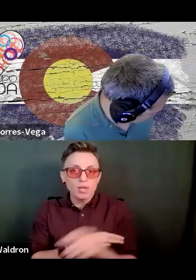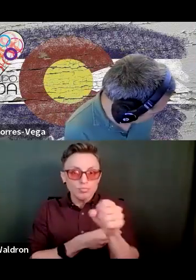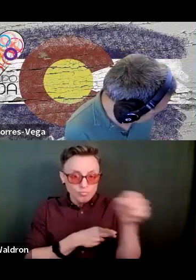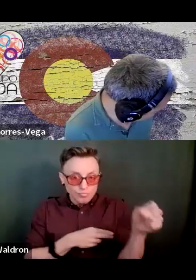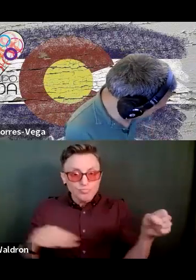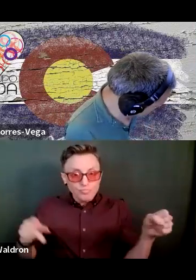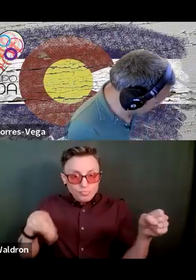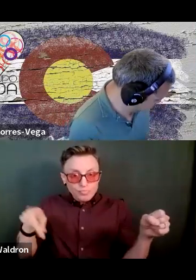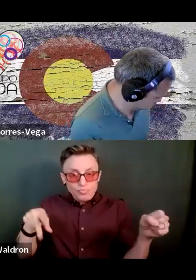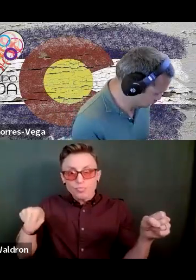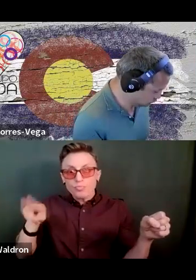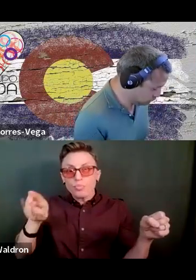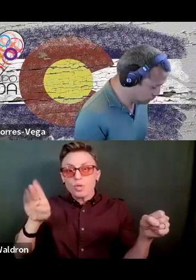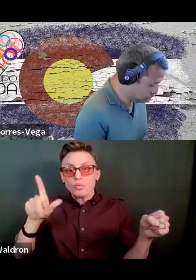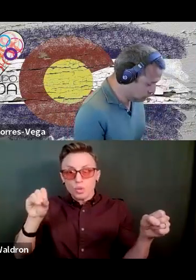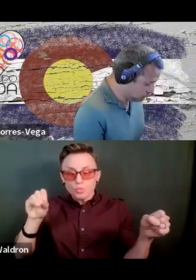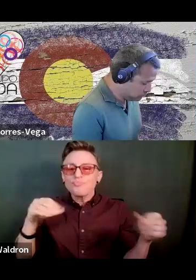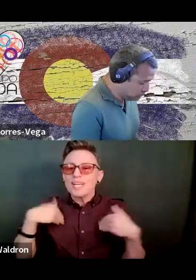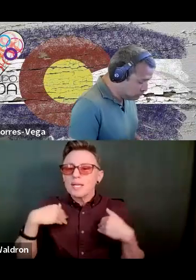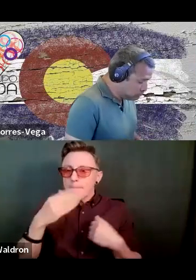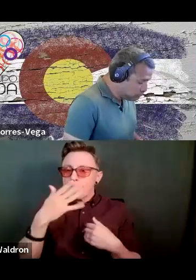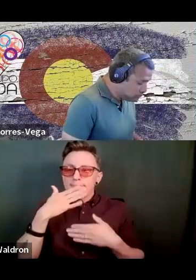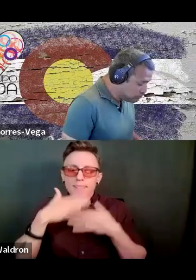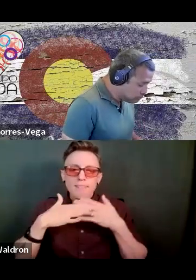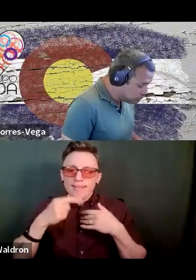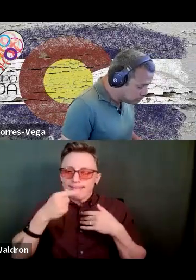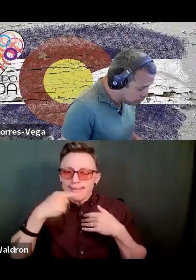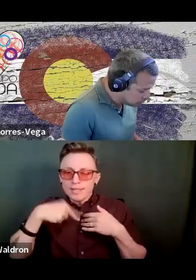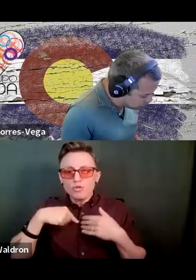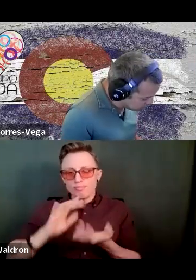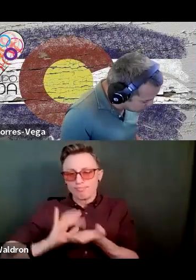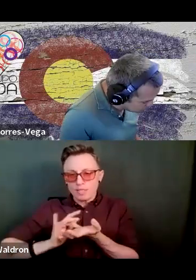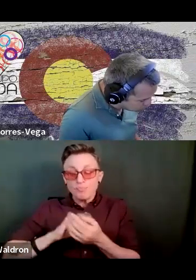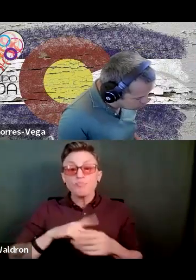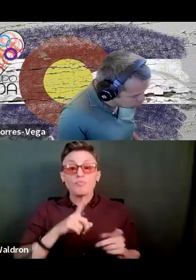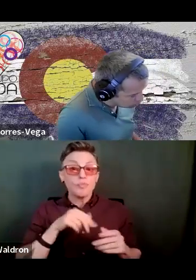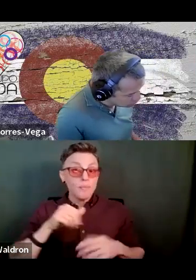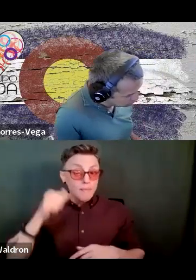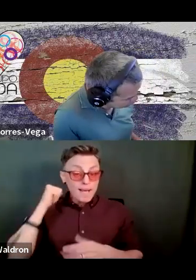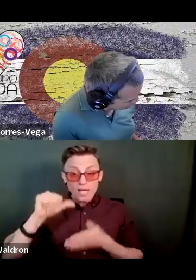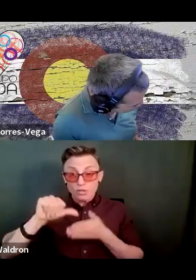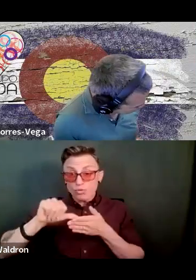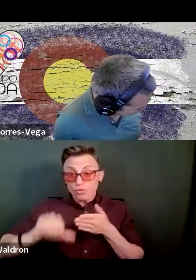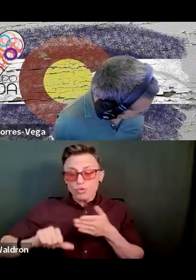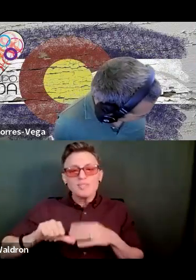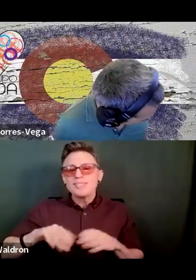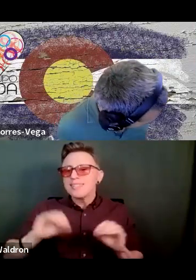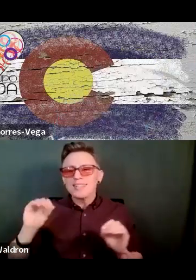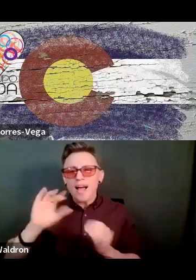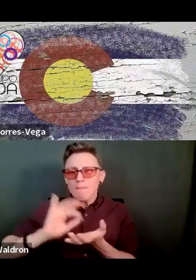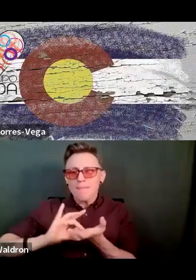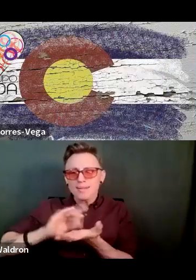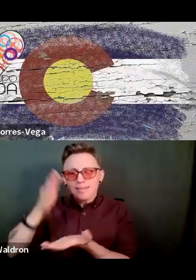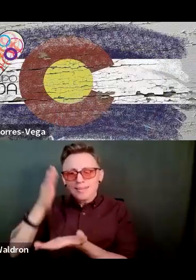they, she was on blood thinners. And when they did this back surgery, they didn't stop the blood thinners in time. So she was still